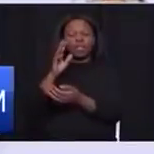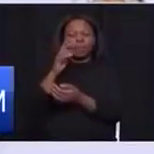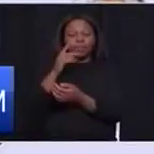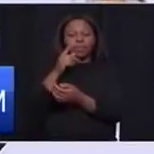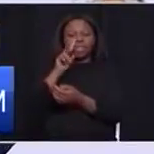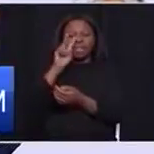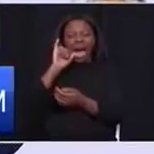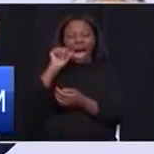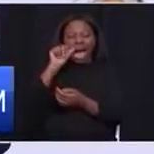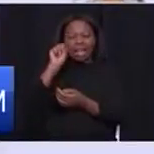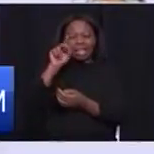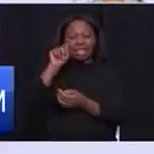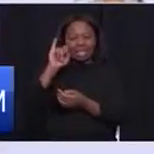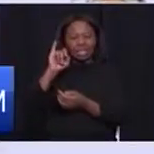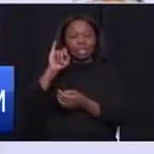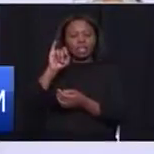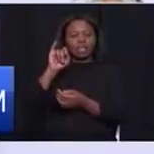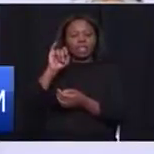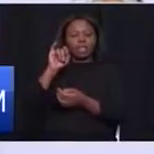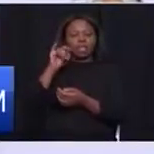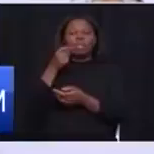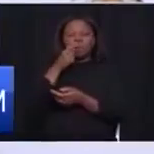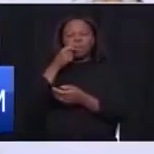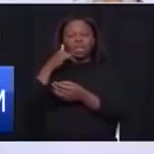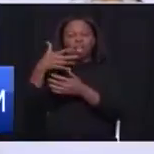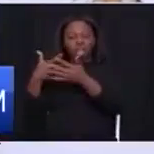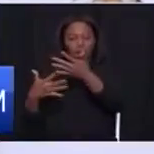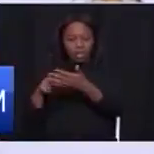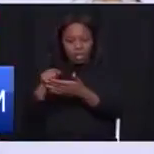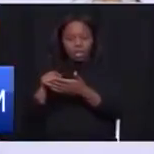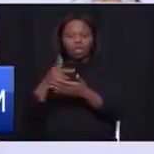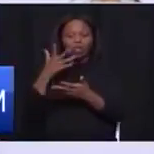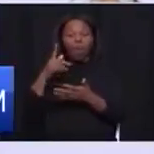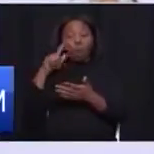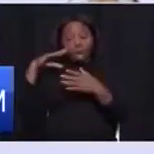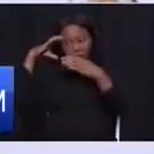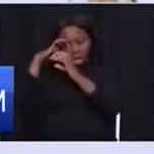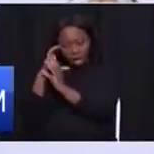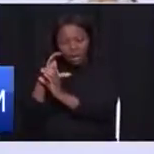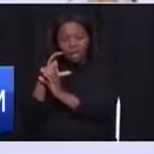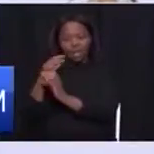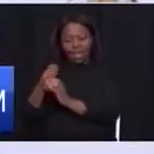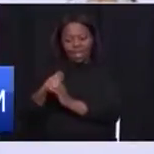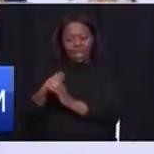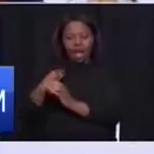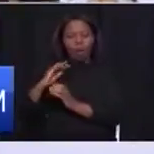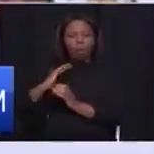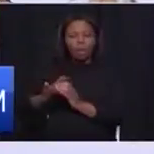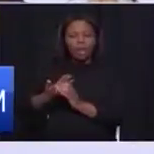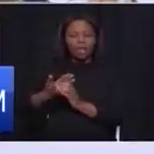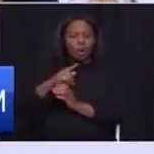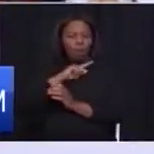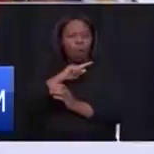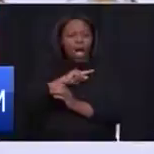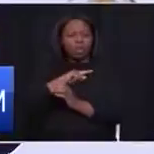2020. Our HIV and AIDS program will target specifically young women because that's where increases